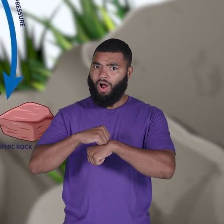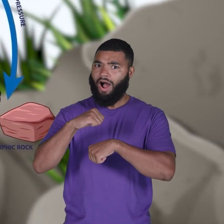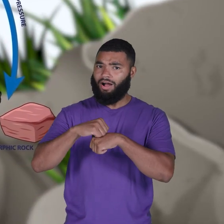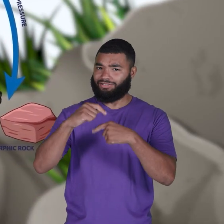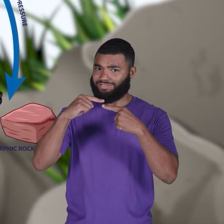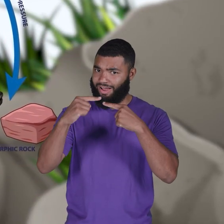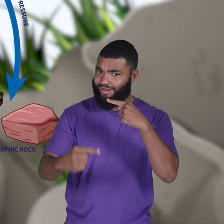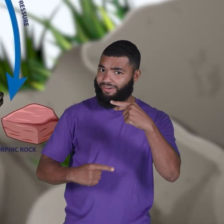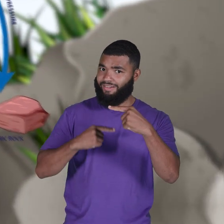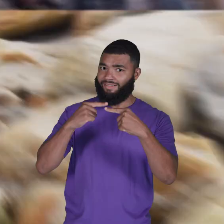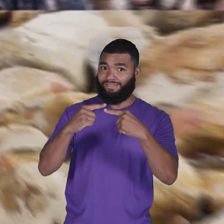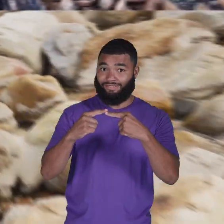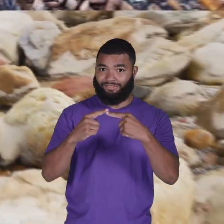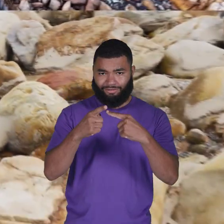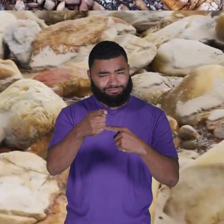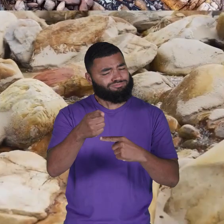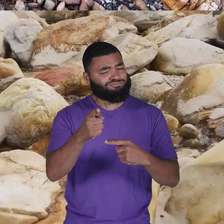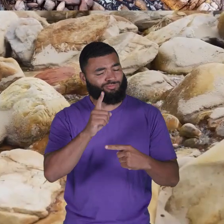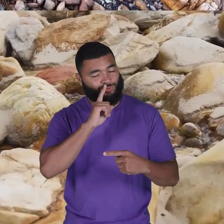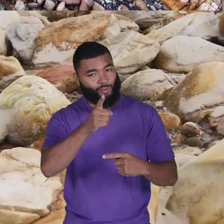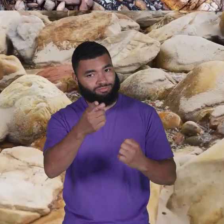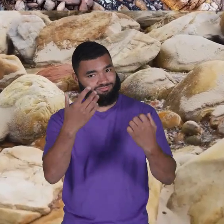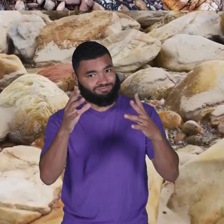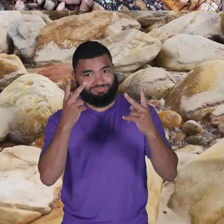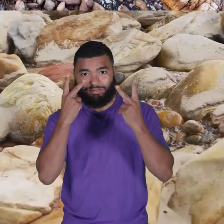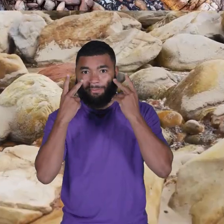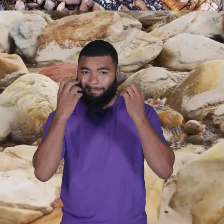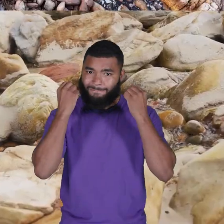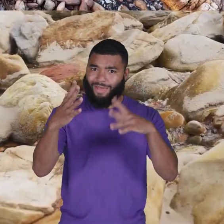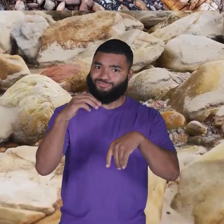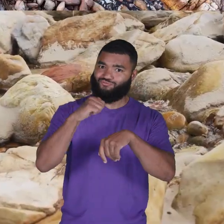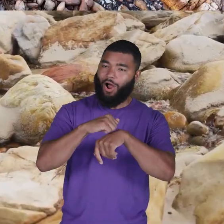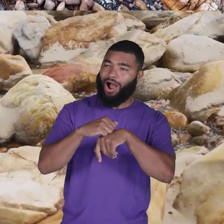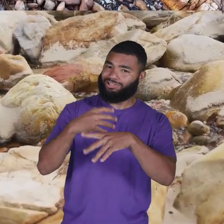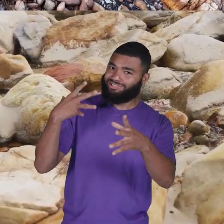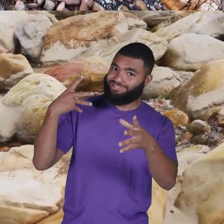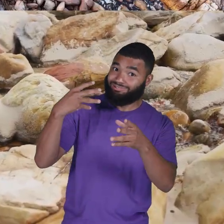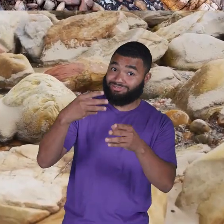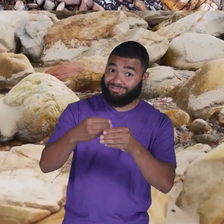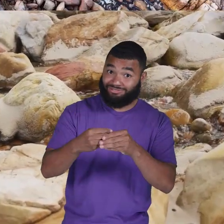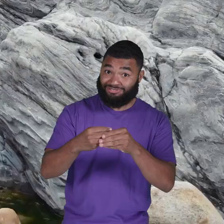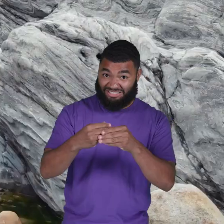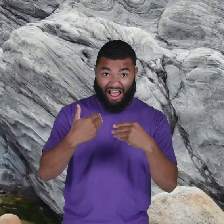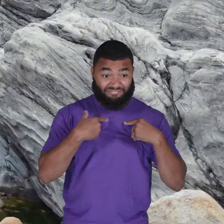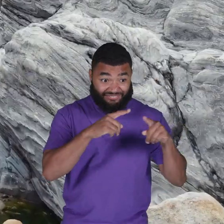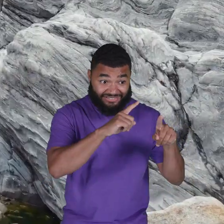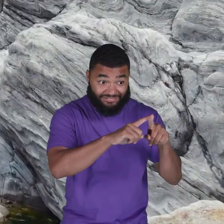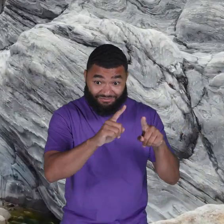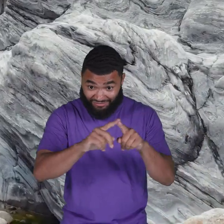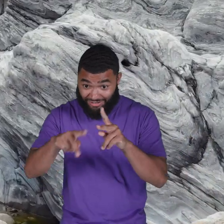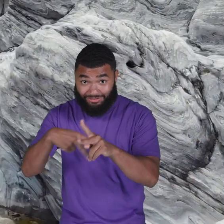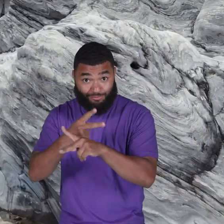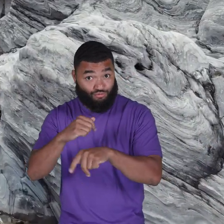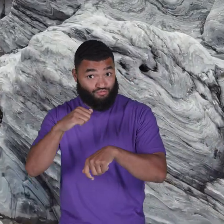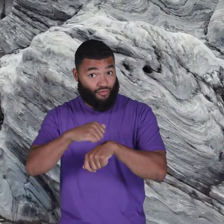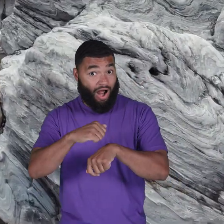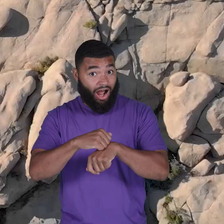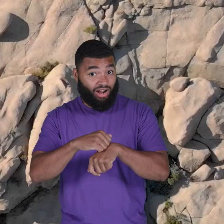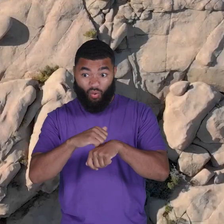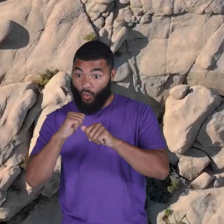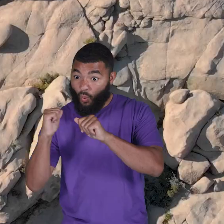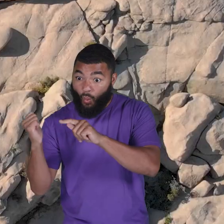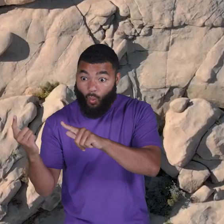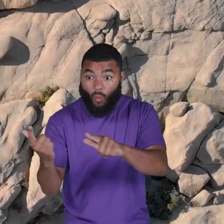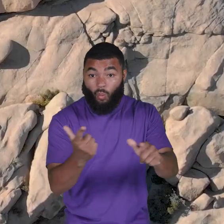Rock cycle. You have probably seen many rocks in your lifetime. While there are different types of rocks,